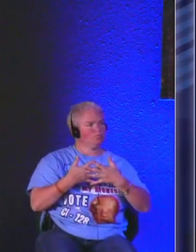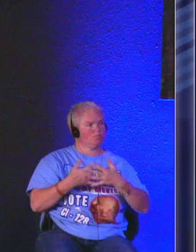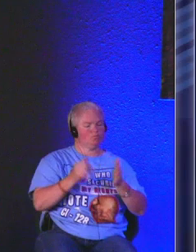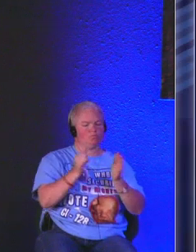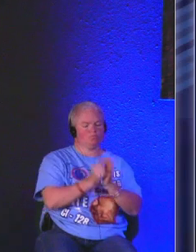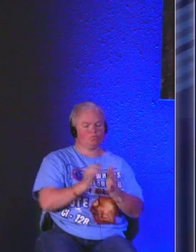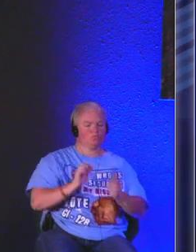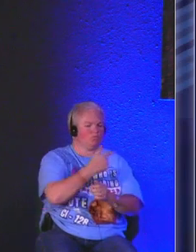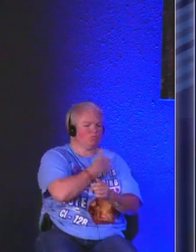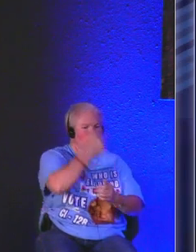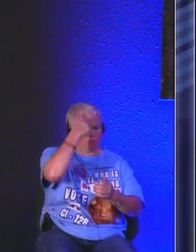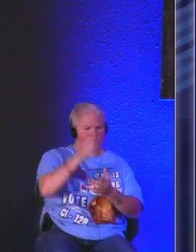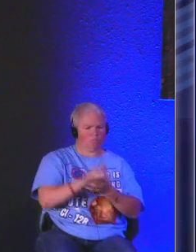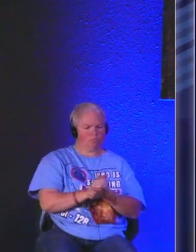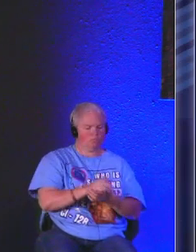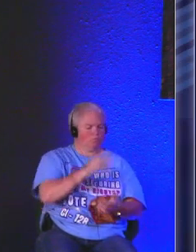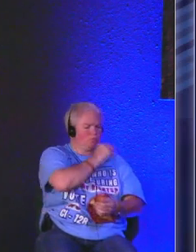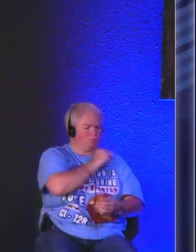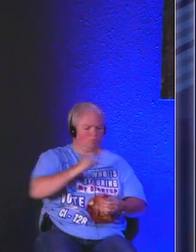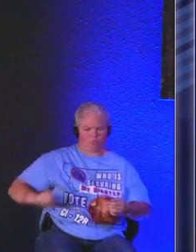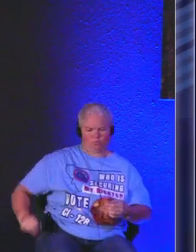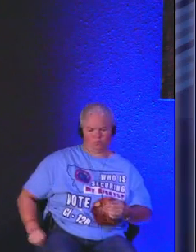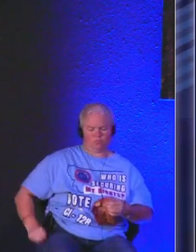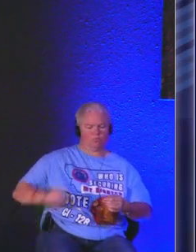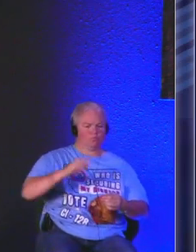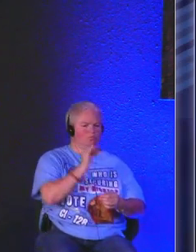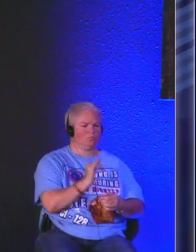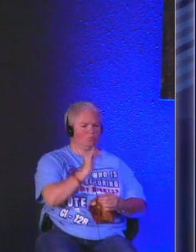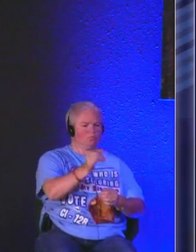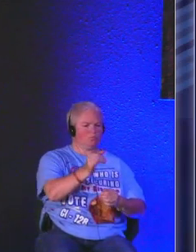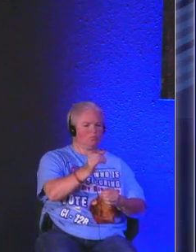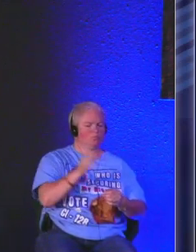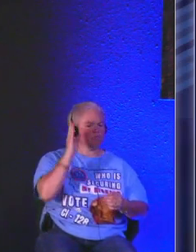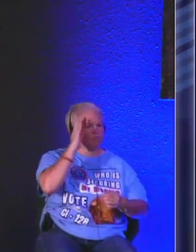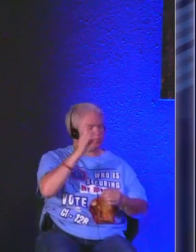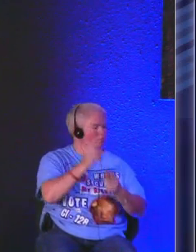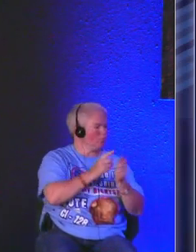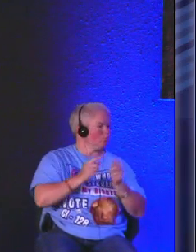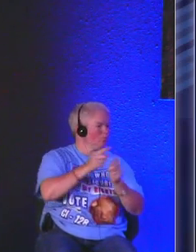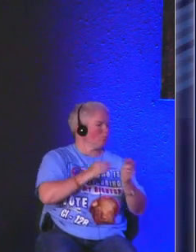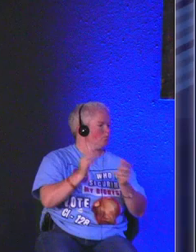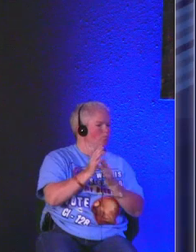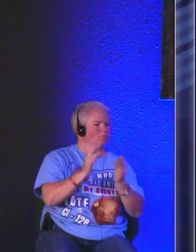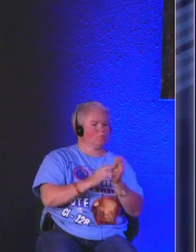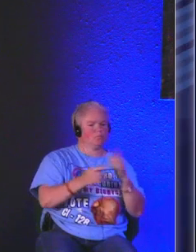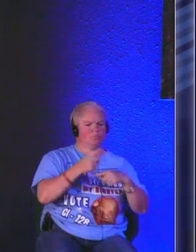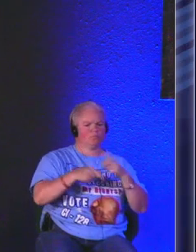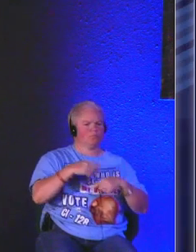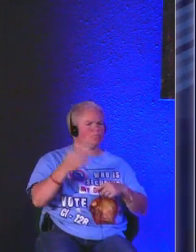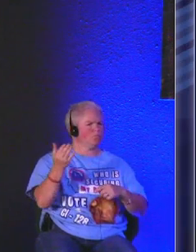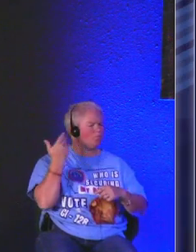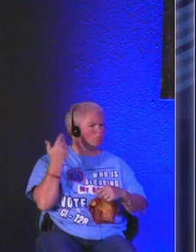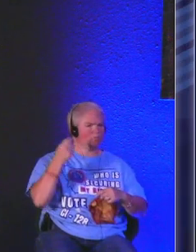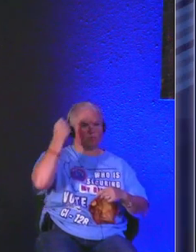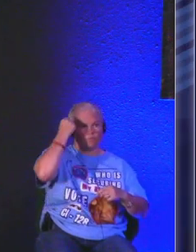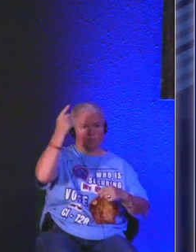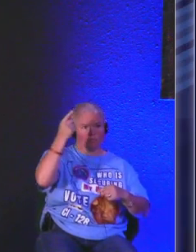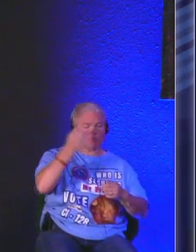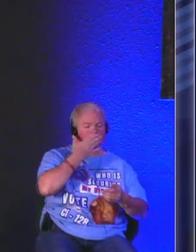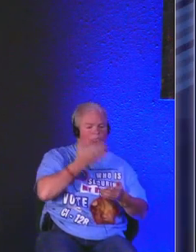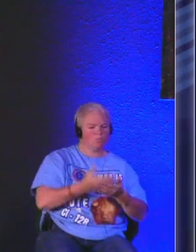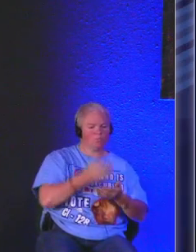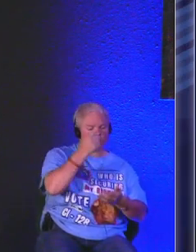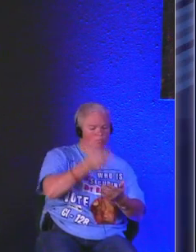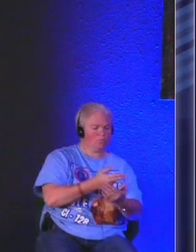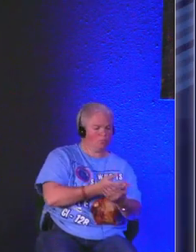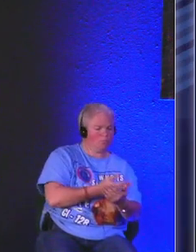that's who we believe the Messiah is and what the Messiah will do and Jesus comes back and says you gotta understand I'm the